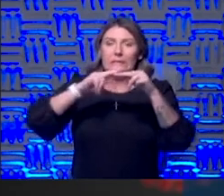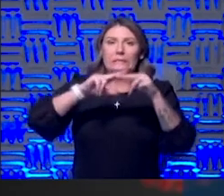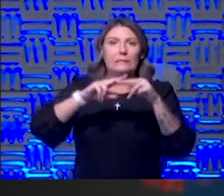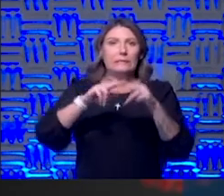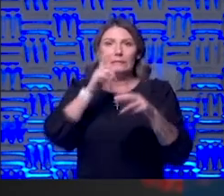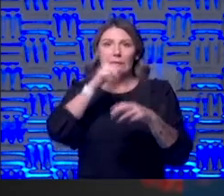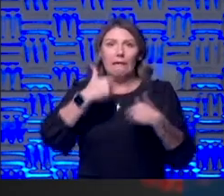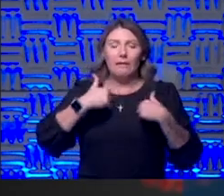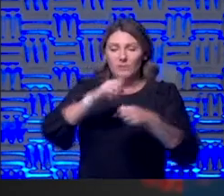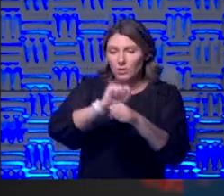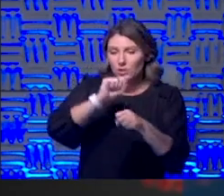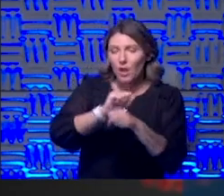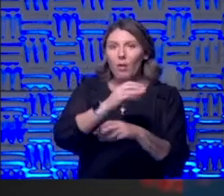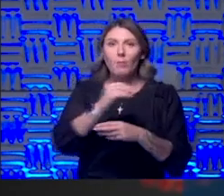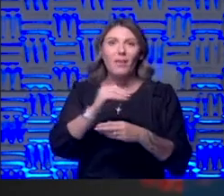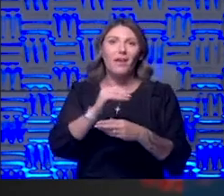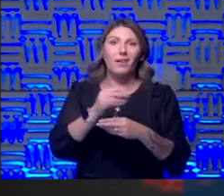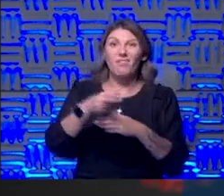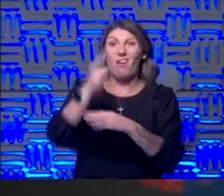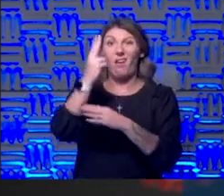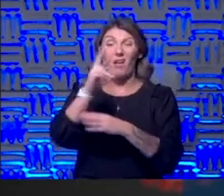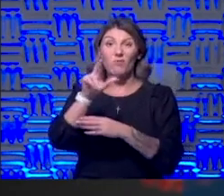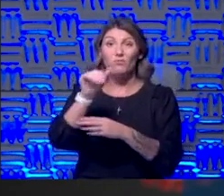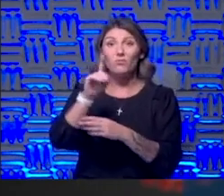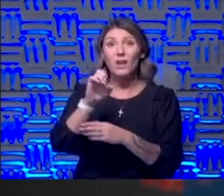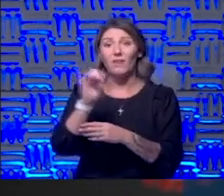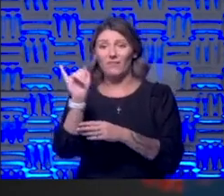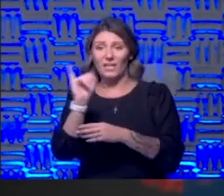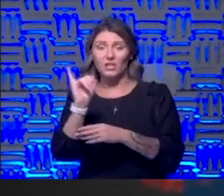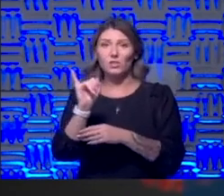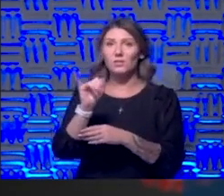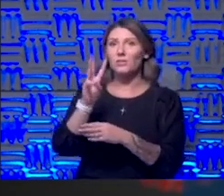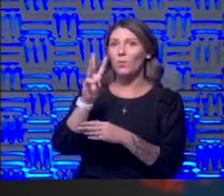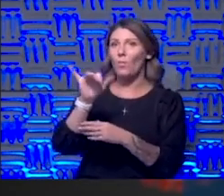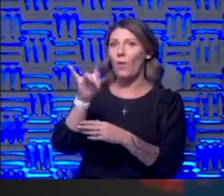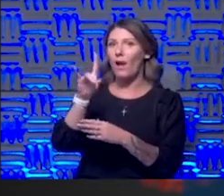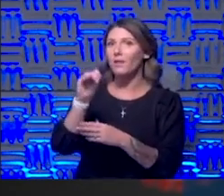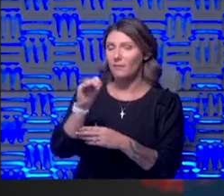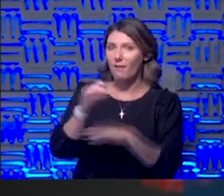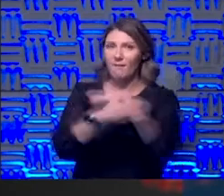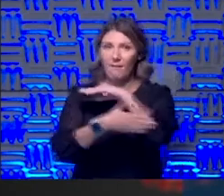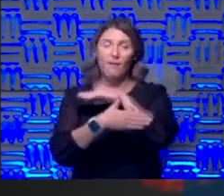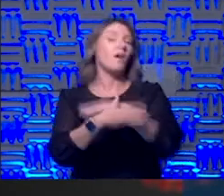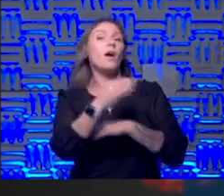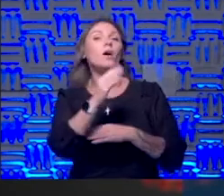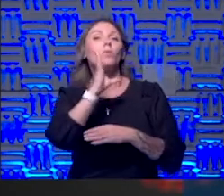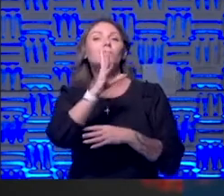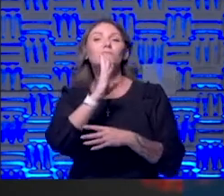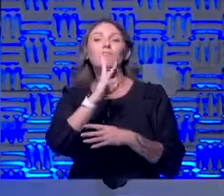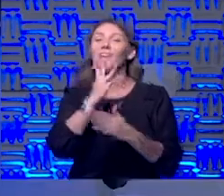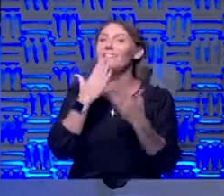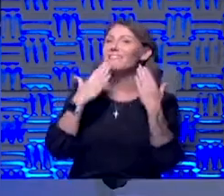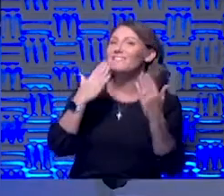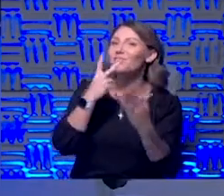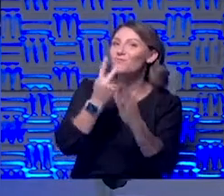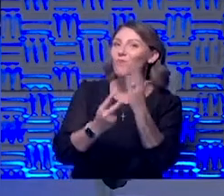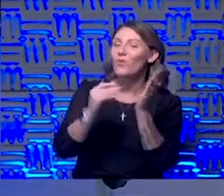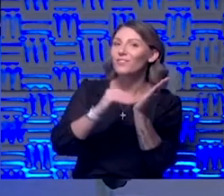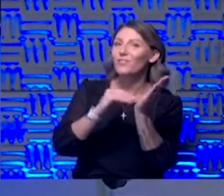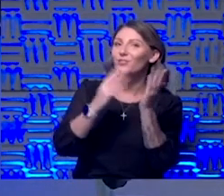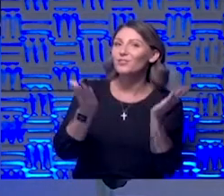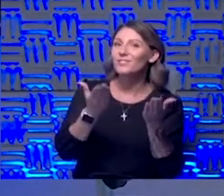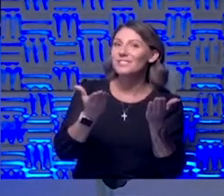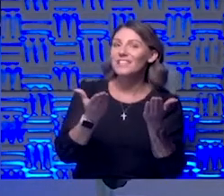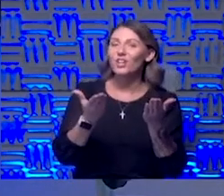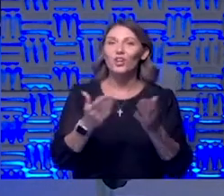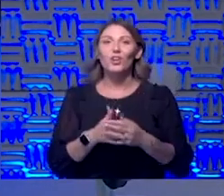combined with the high rate of infection rates in wyandot so we'll talk with him um thank you both our doctors here for being with